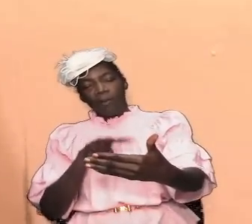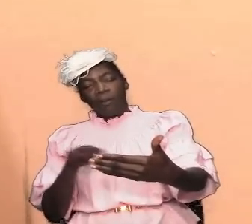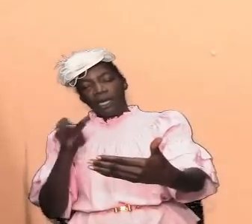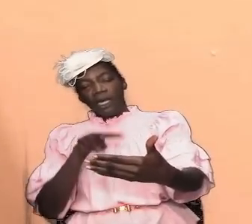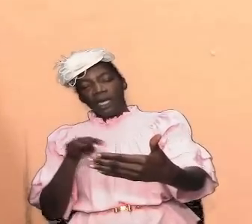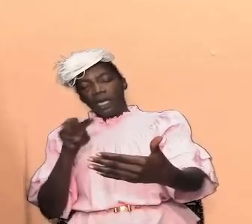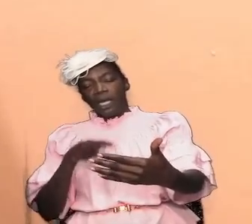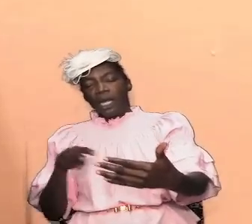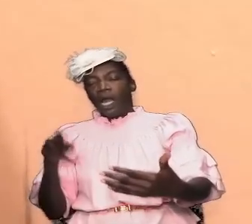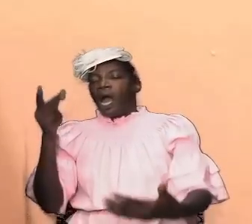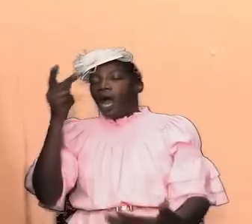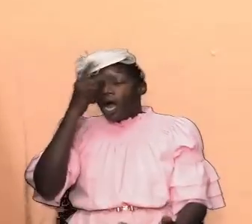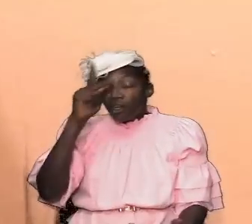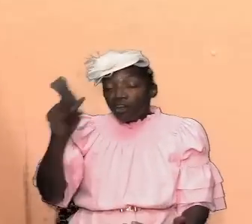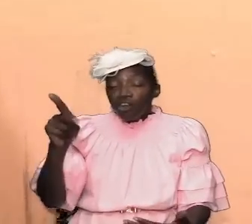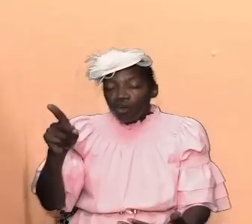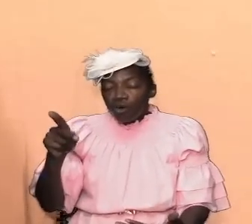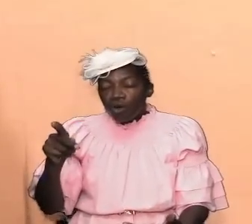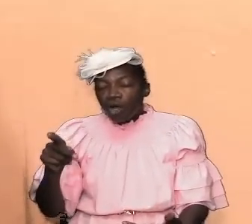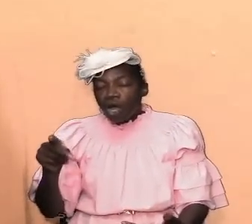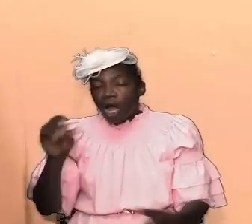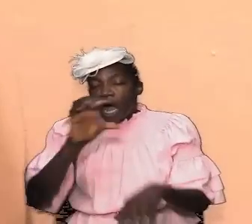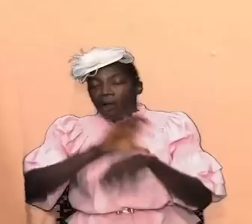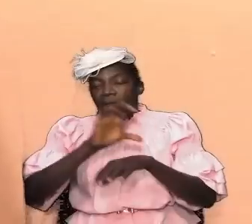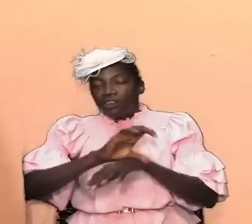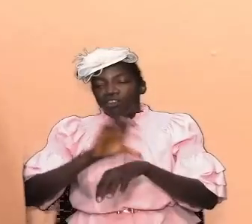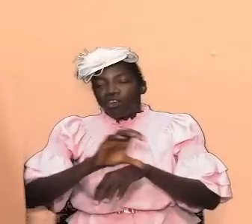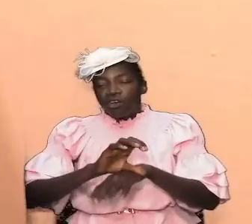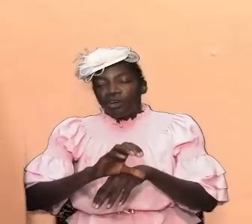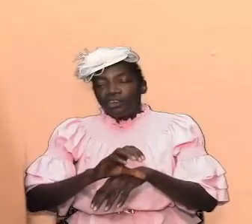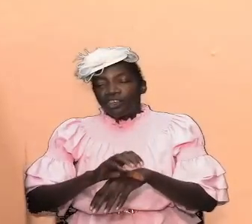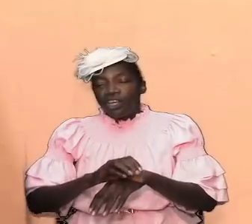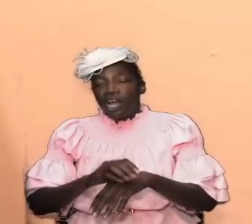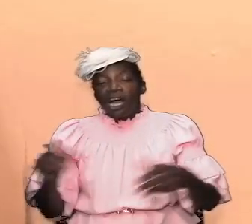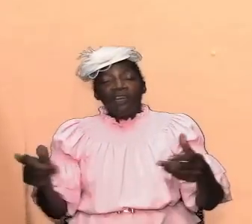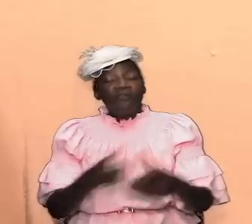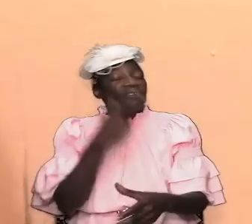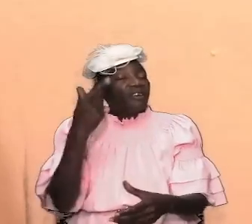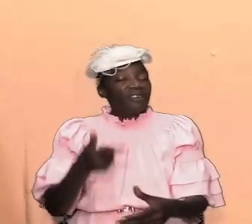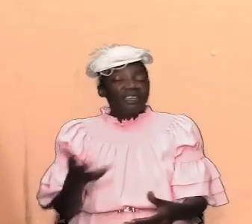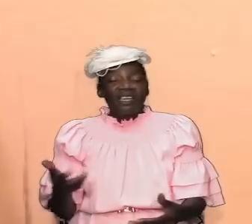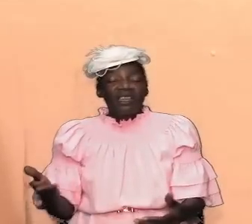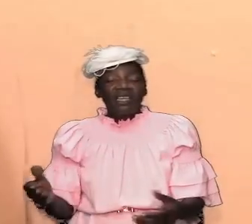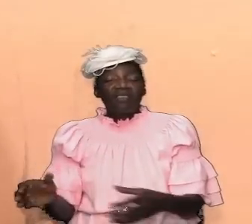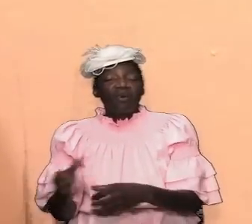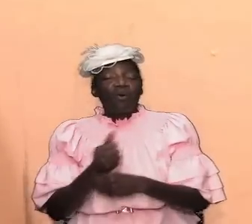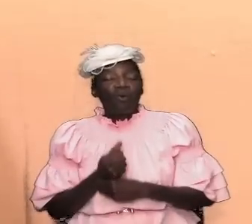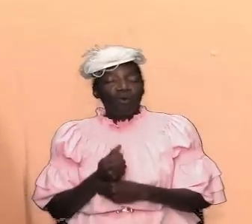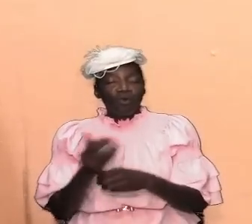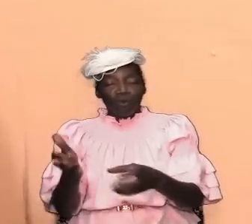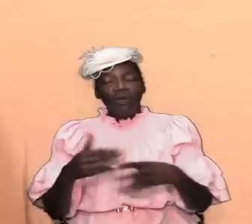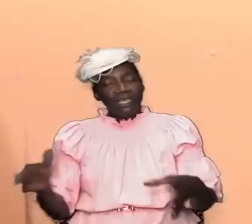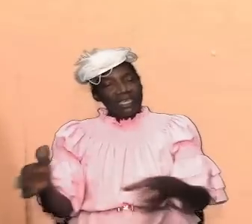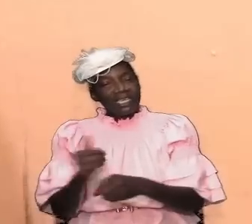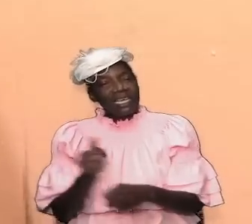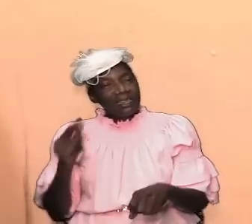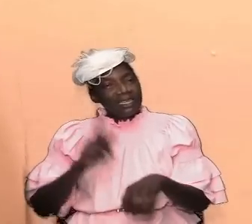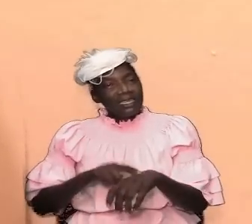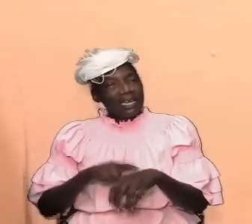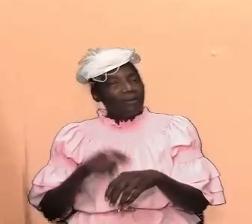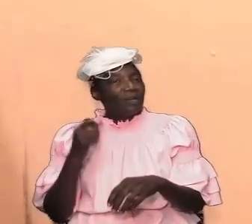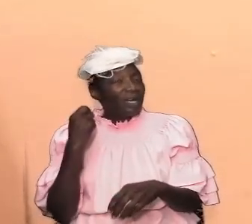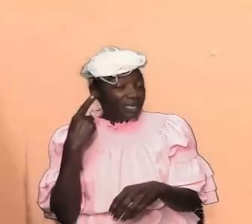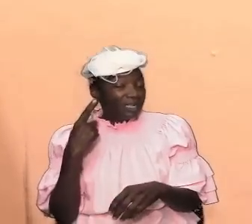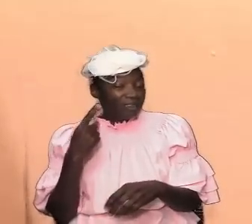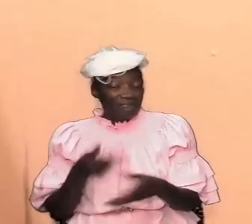priorities and the doctrines and the things that we hold and i want us to take the time that to understand that